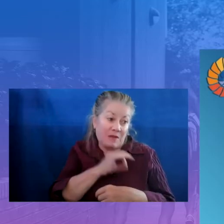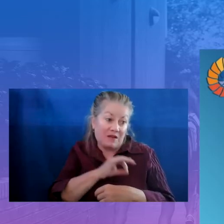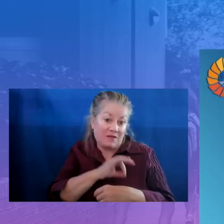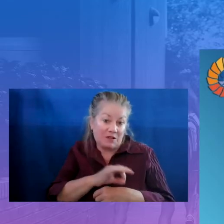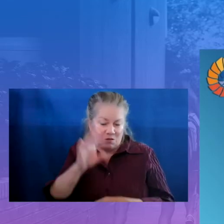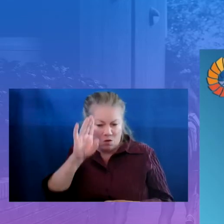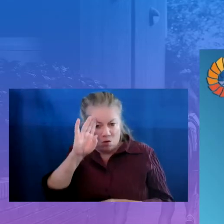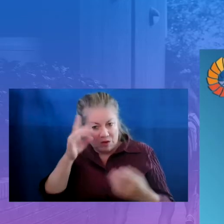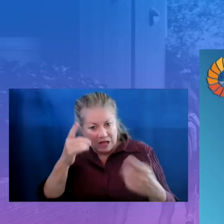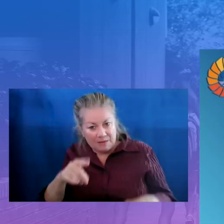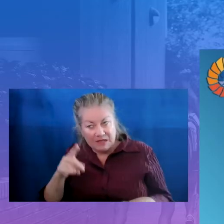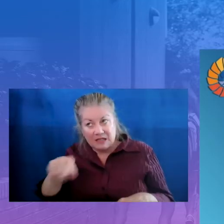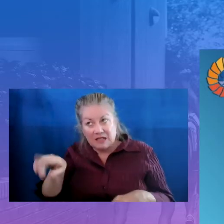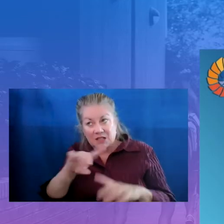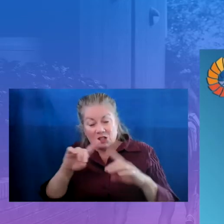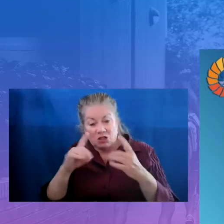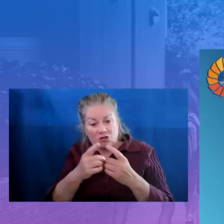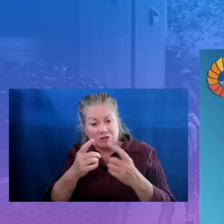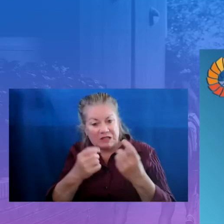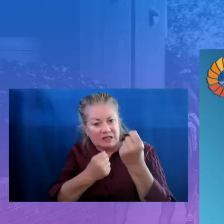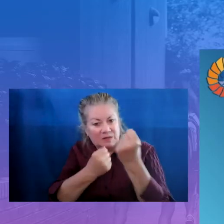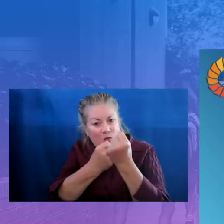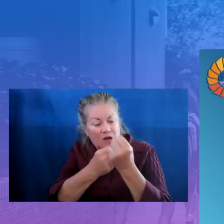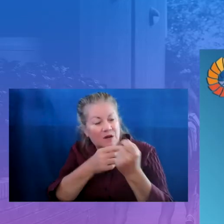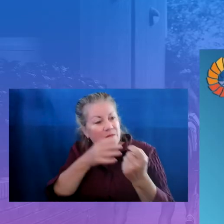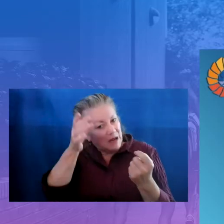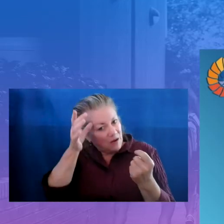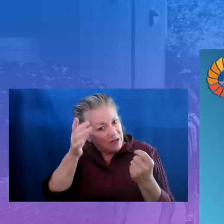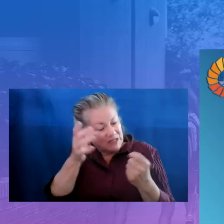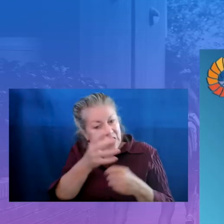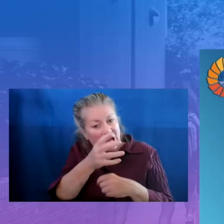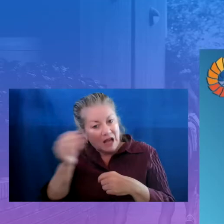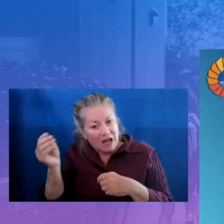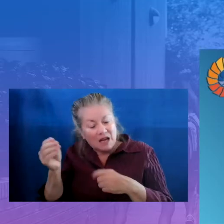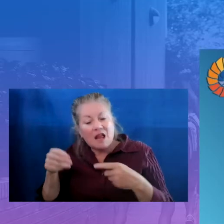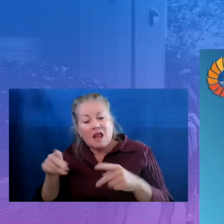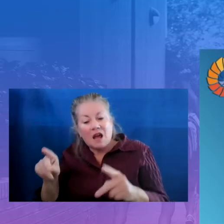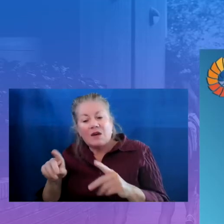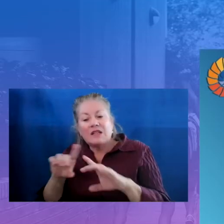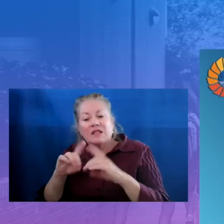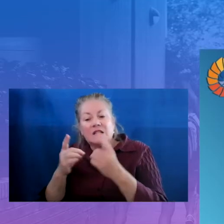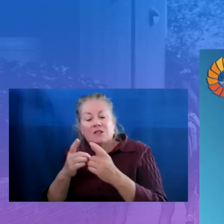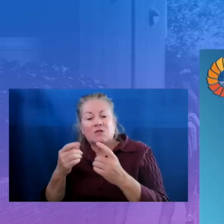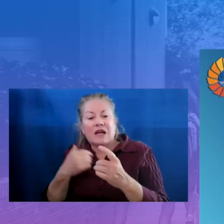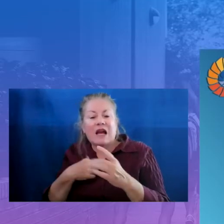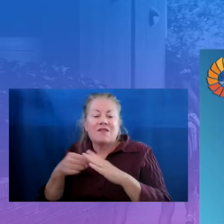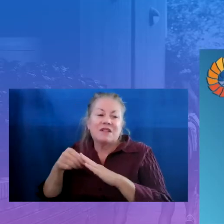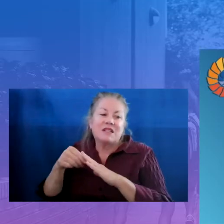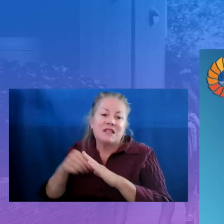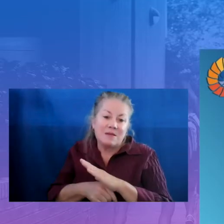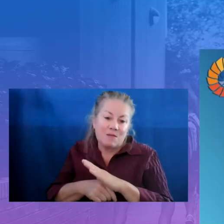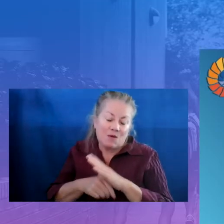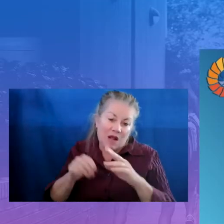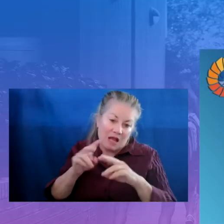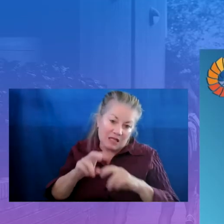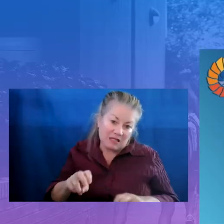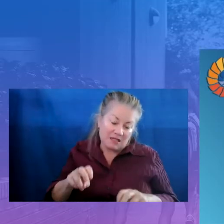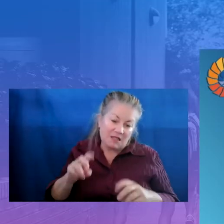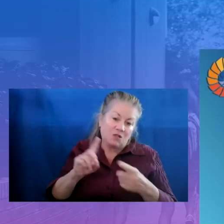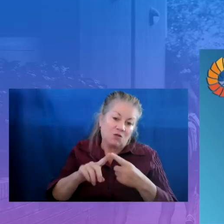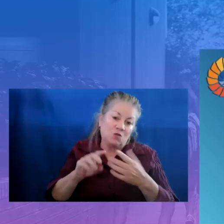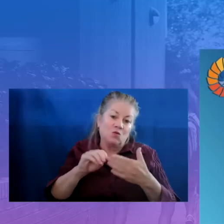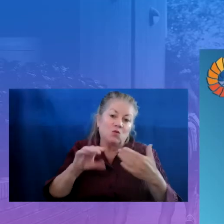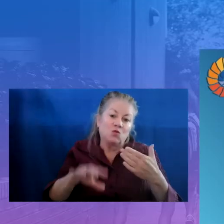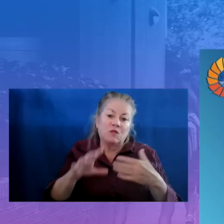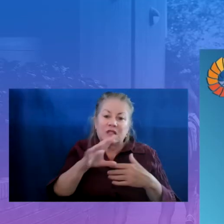parents through that as well as allowing the district to have deeper access to students and families through their community organizations